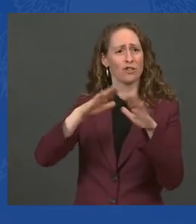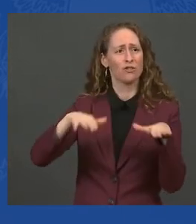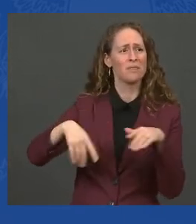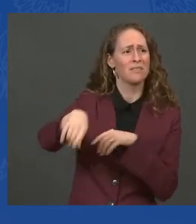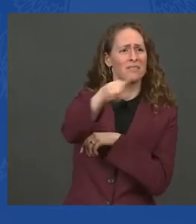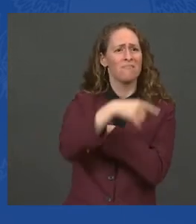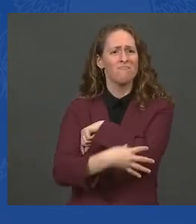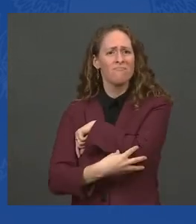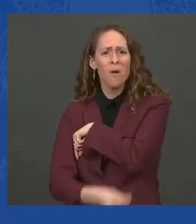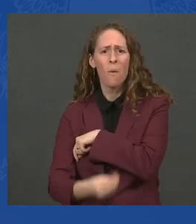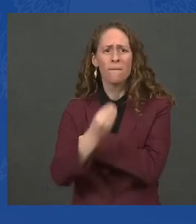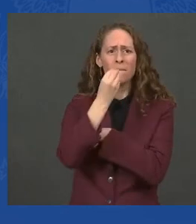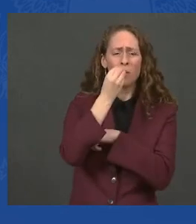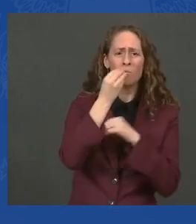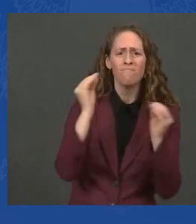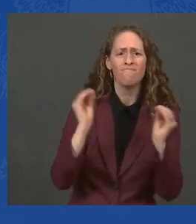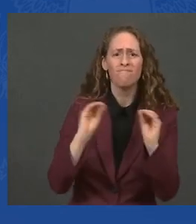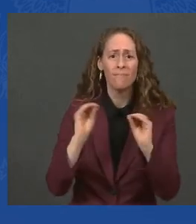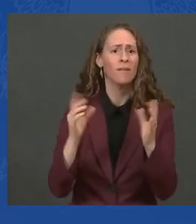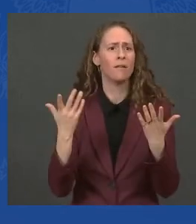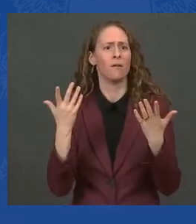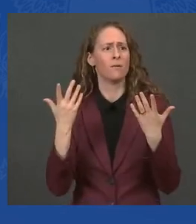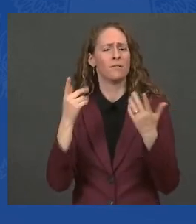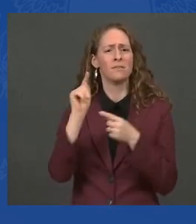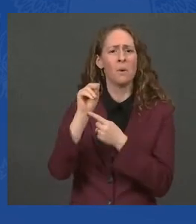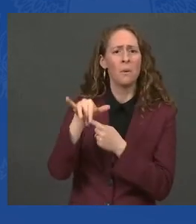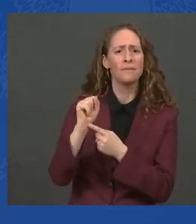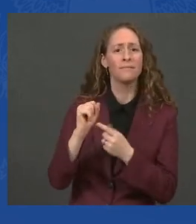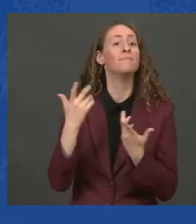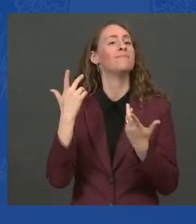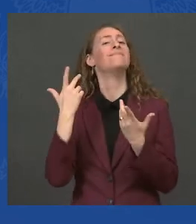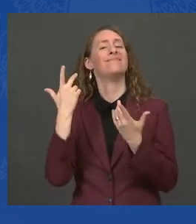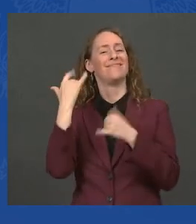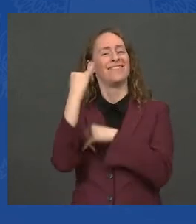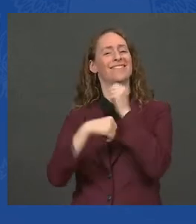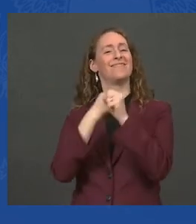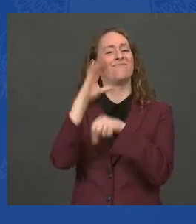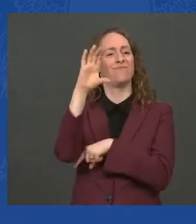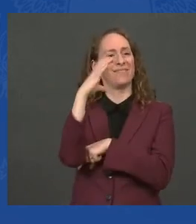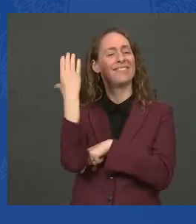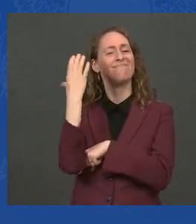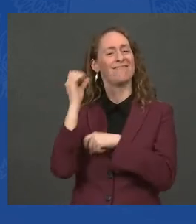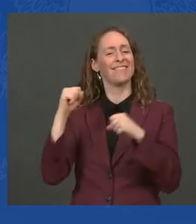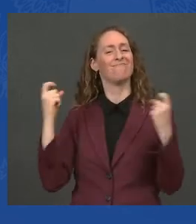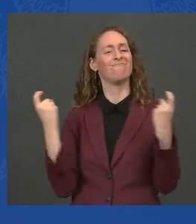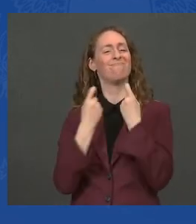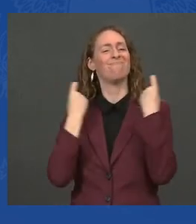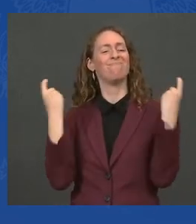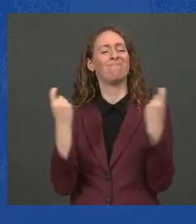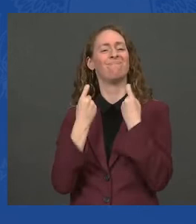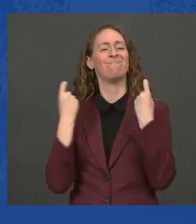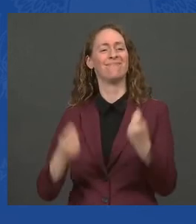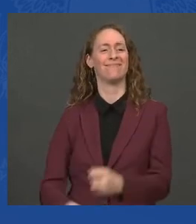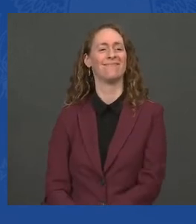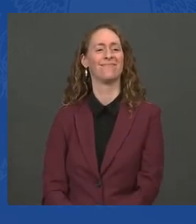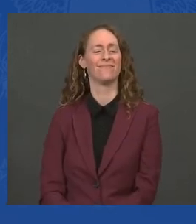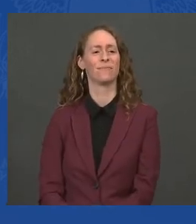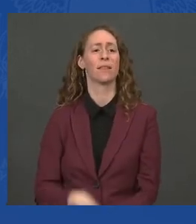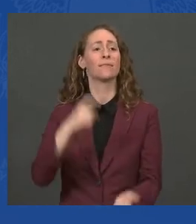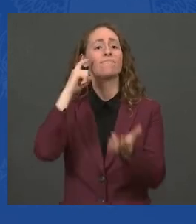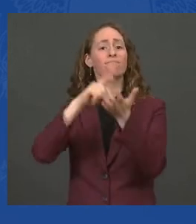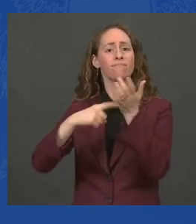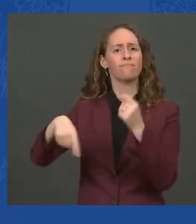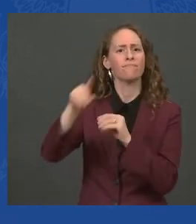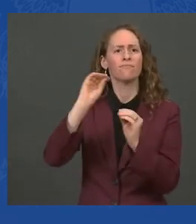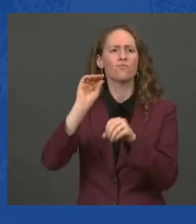fallen by more than two percentage points since I took office. That's the fastest decline in a single year on record, and